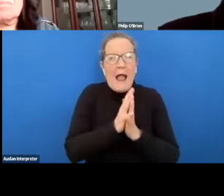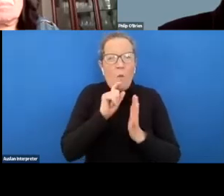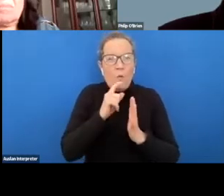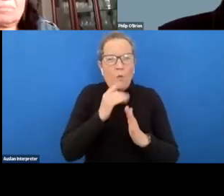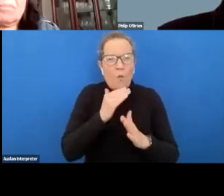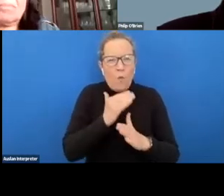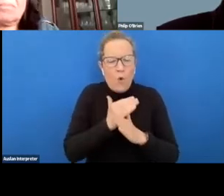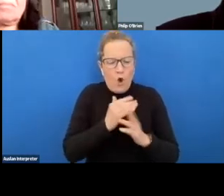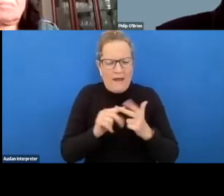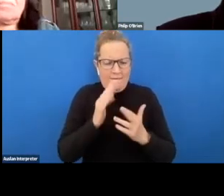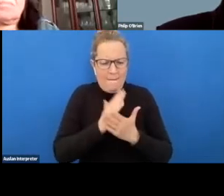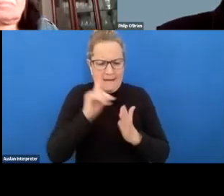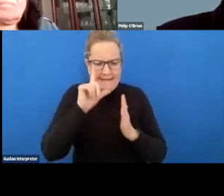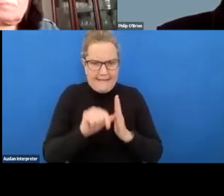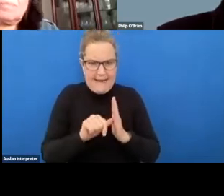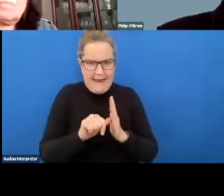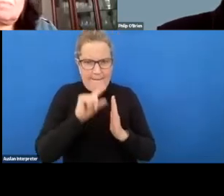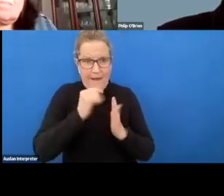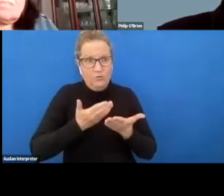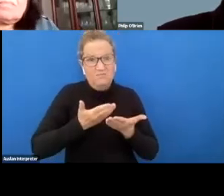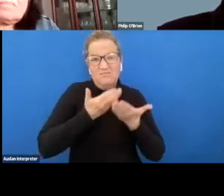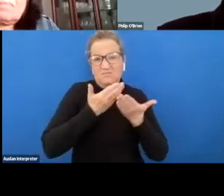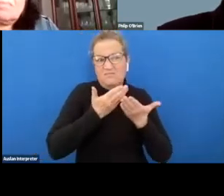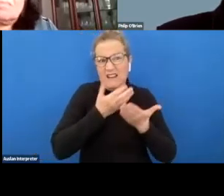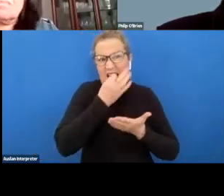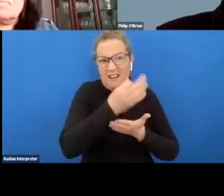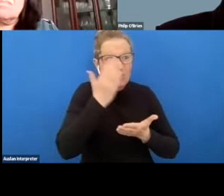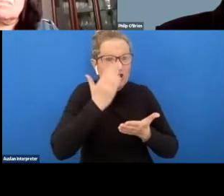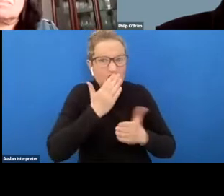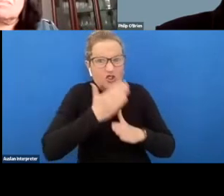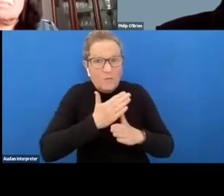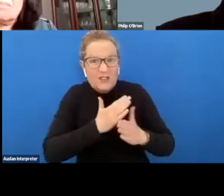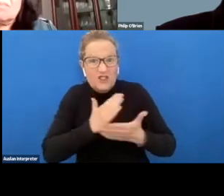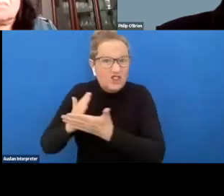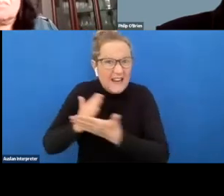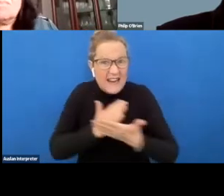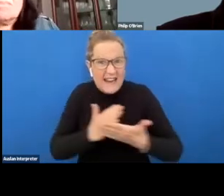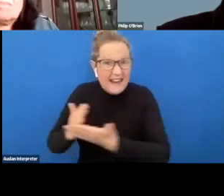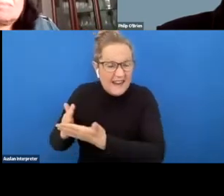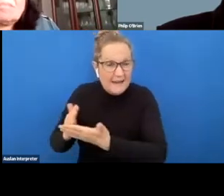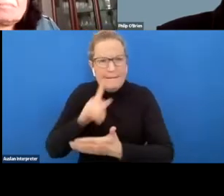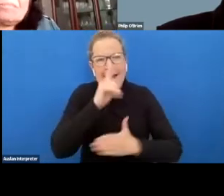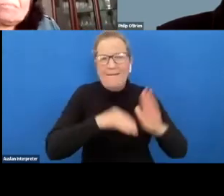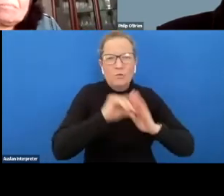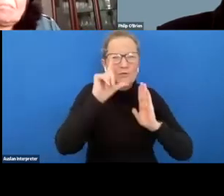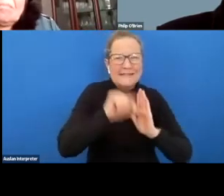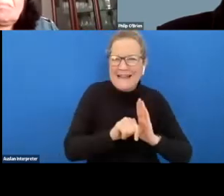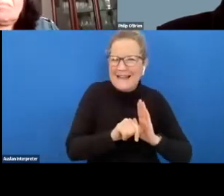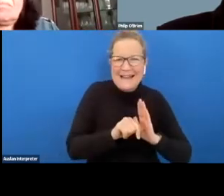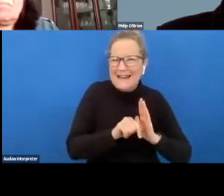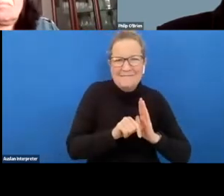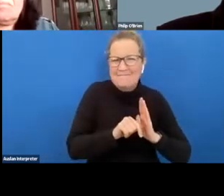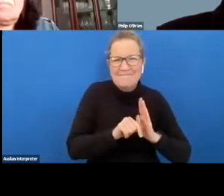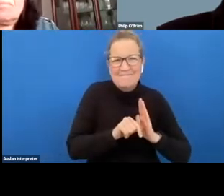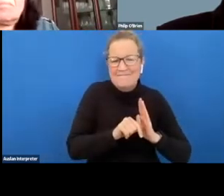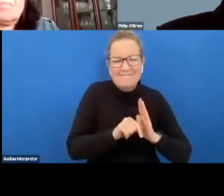-time could they put forward you know a job sharing opportunity where um you know they can't got work full-time anymore because um of